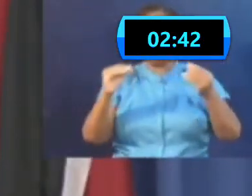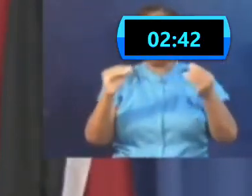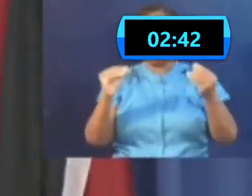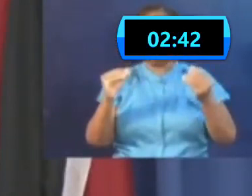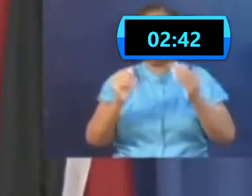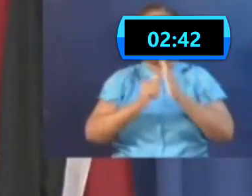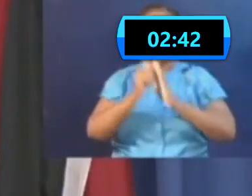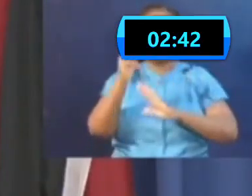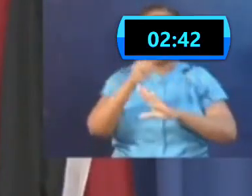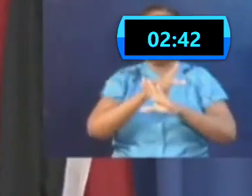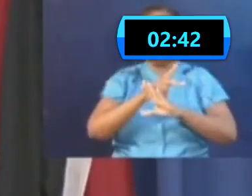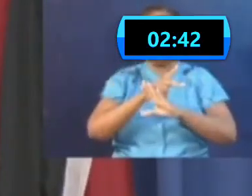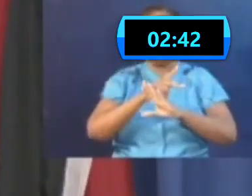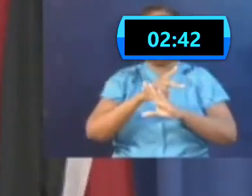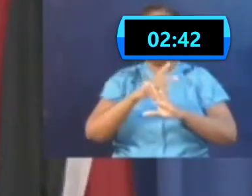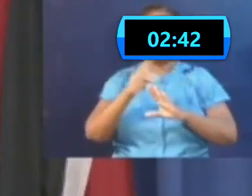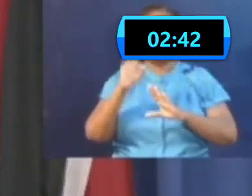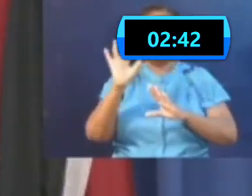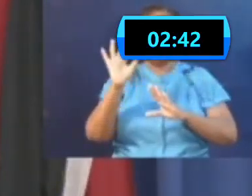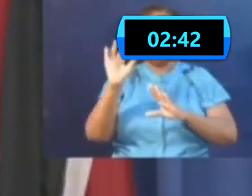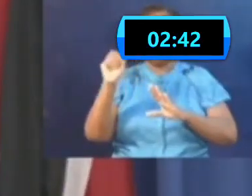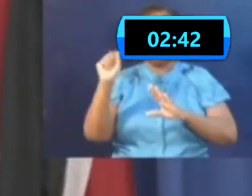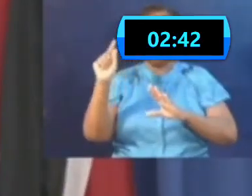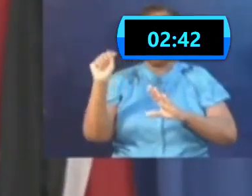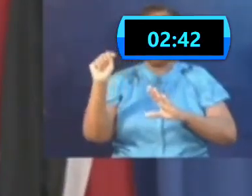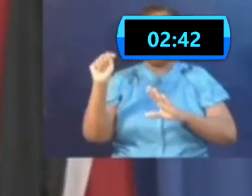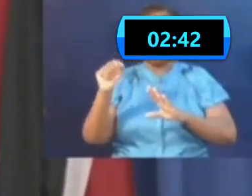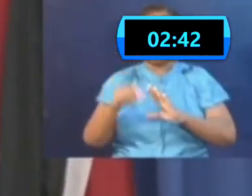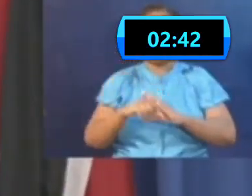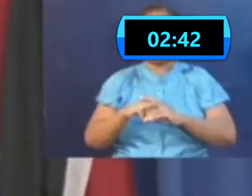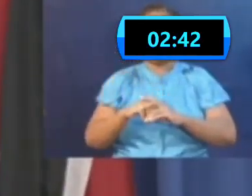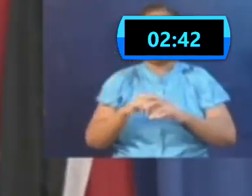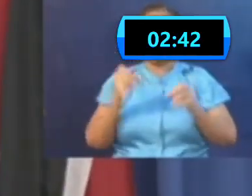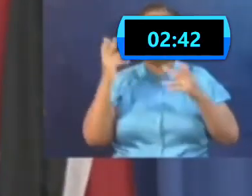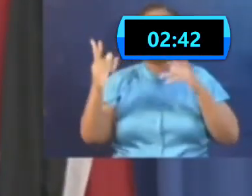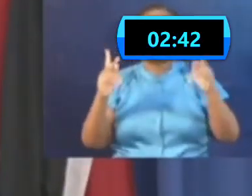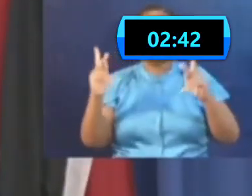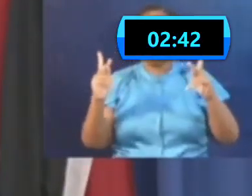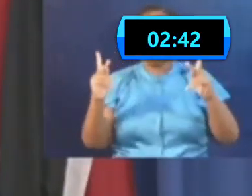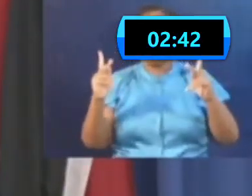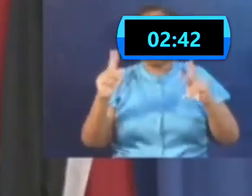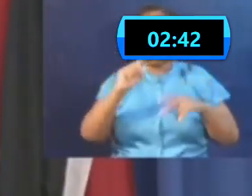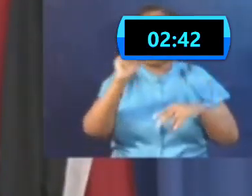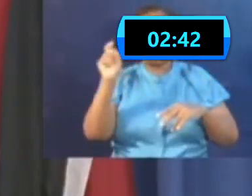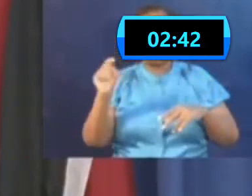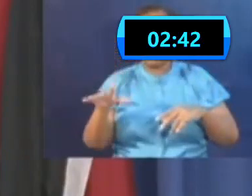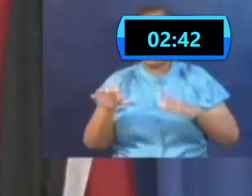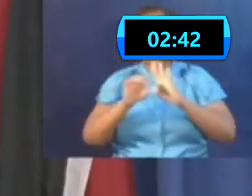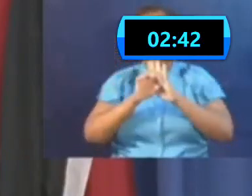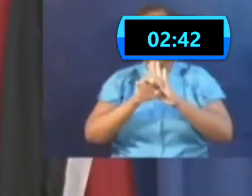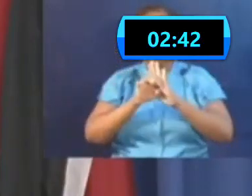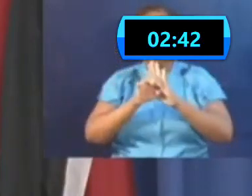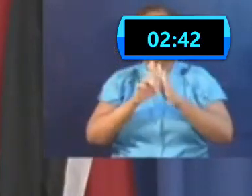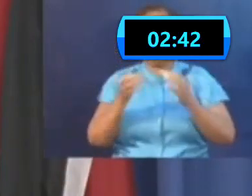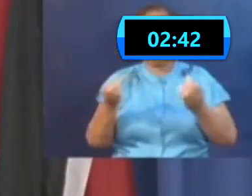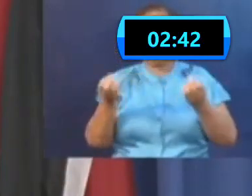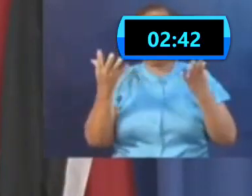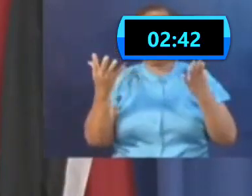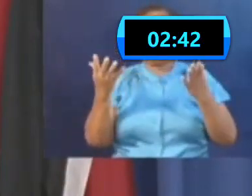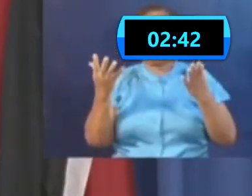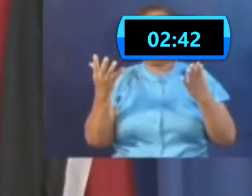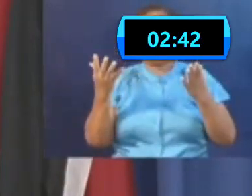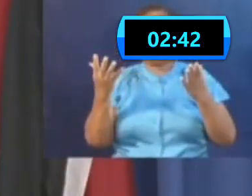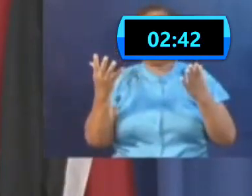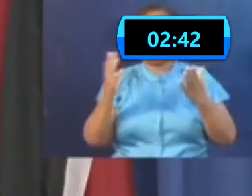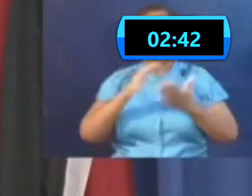2020, is as follows. So the total number of samples submitted to all our labs, Caribbean Public Health Agency, UWI,